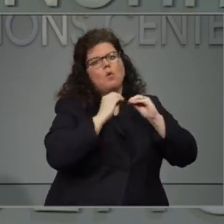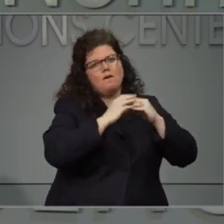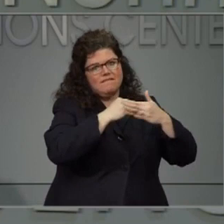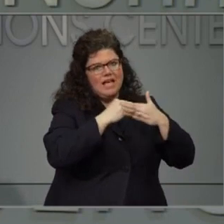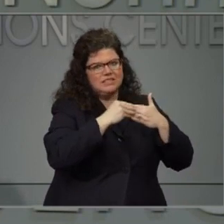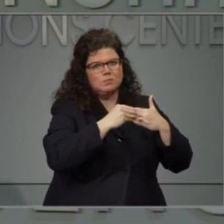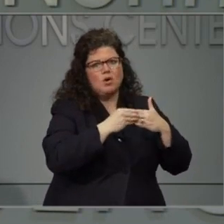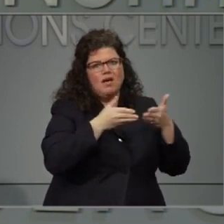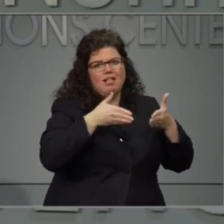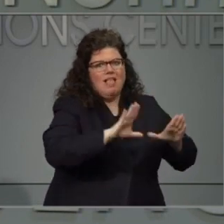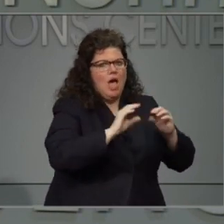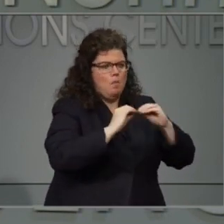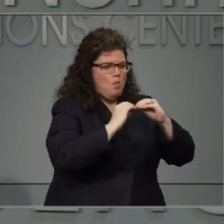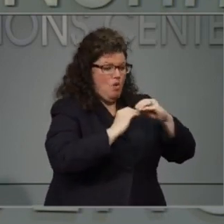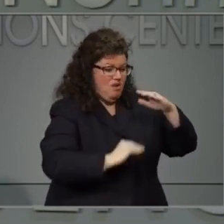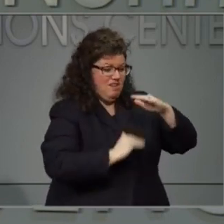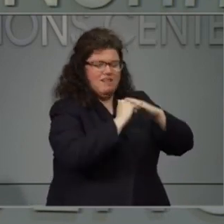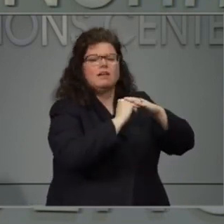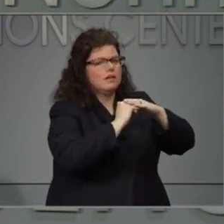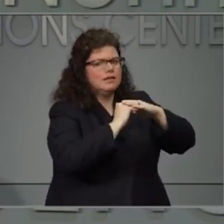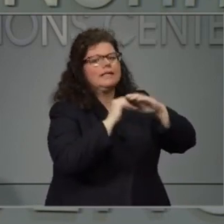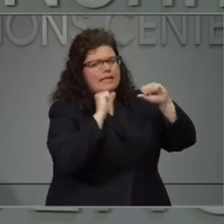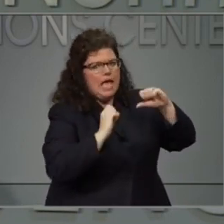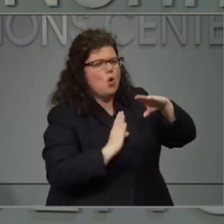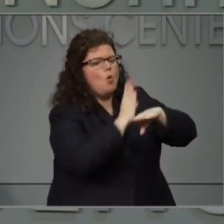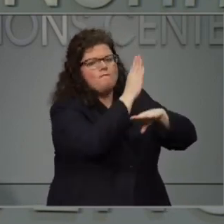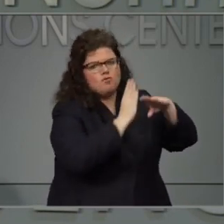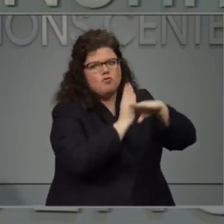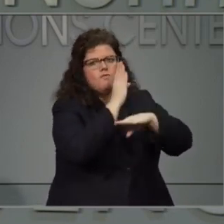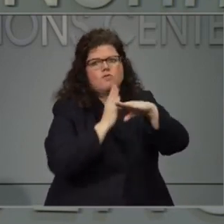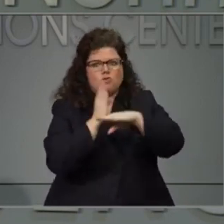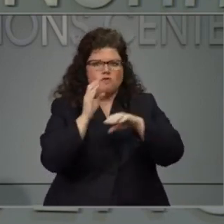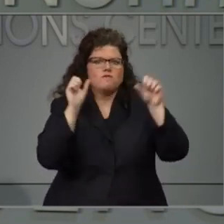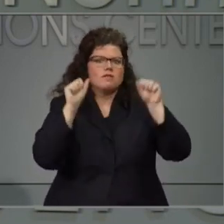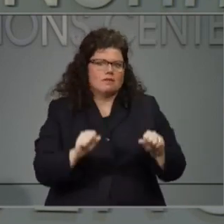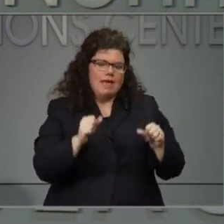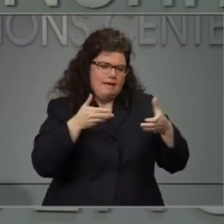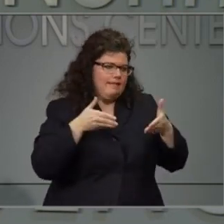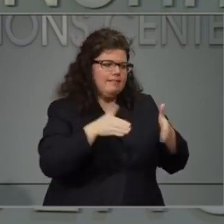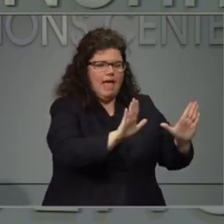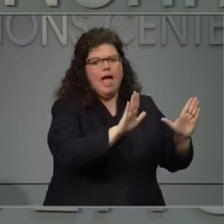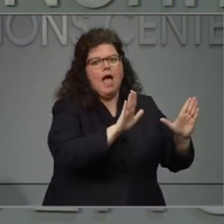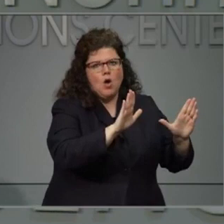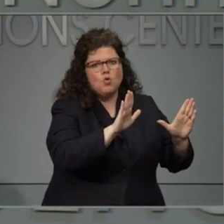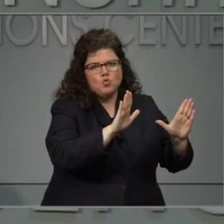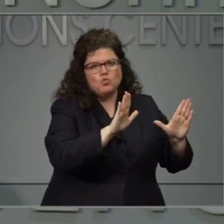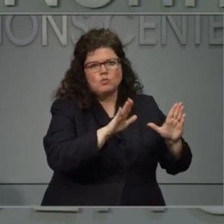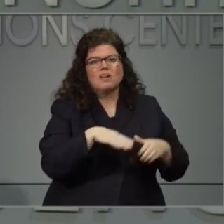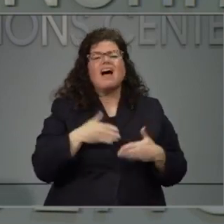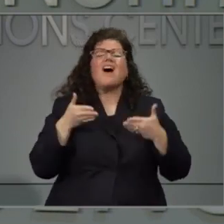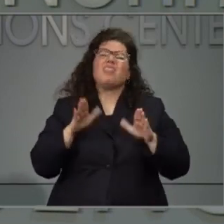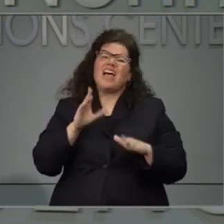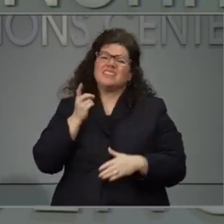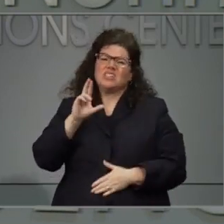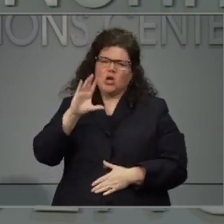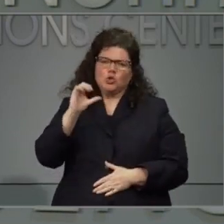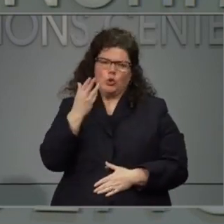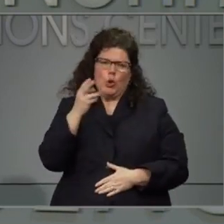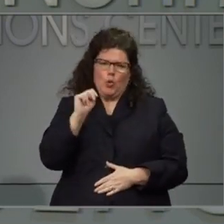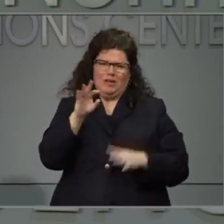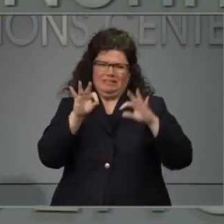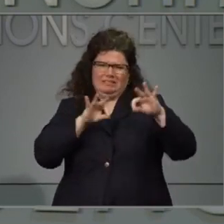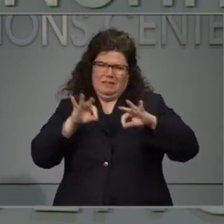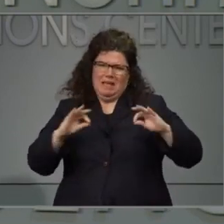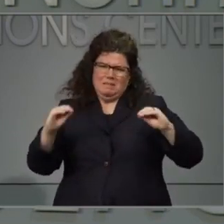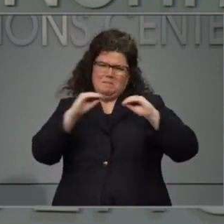who would be able to go to battle in this fight against the virus. And I'll let Dr. Cohen talk with you more